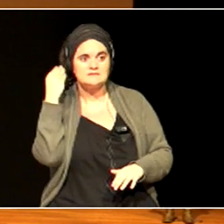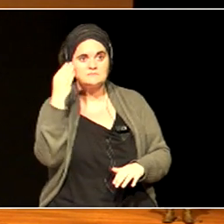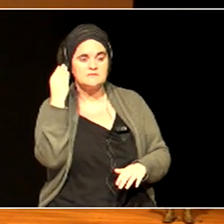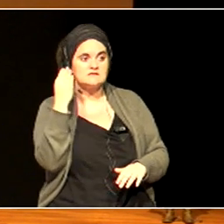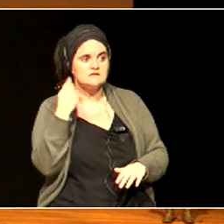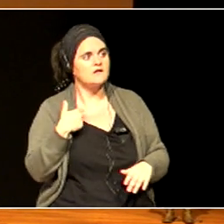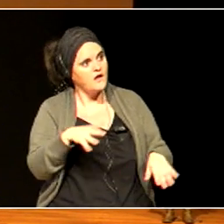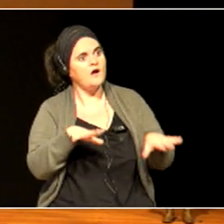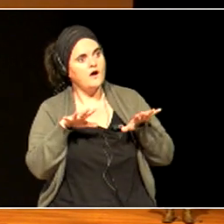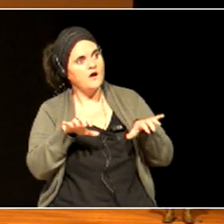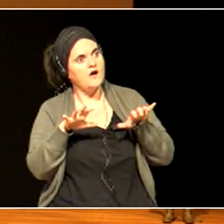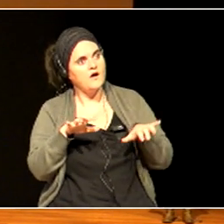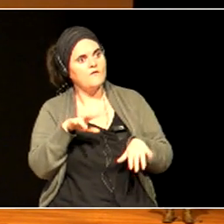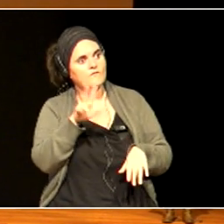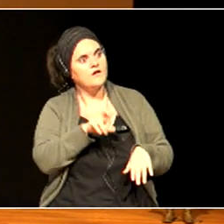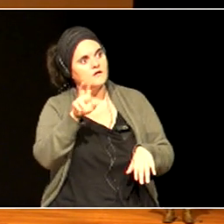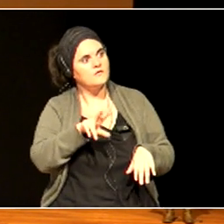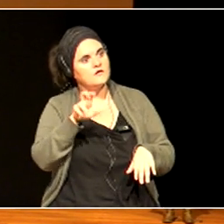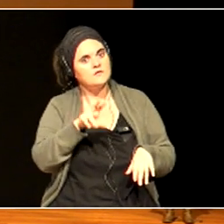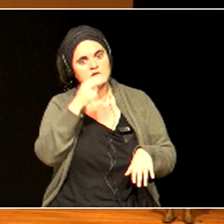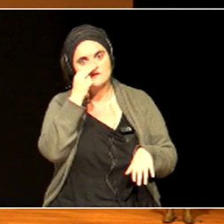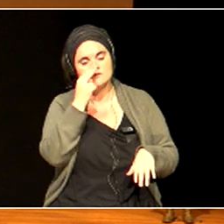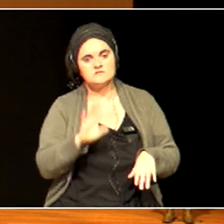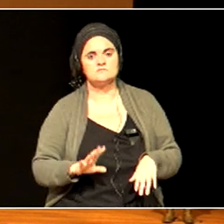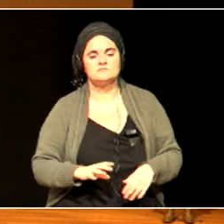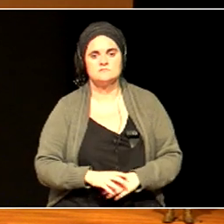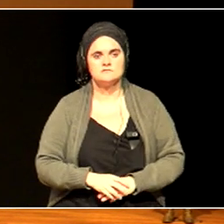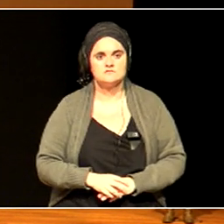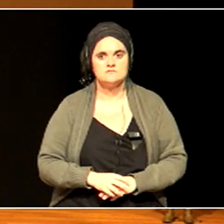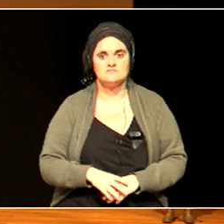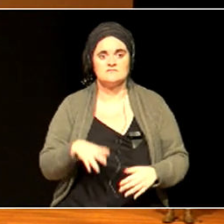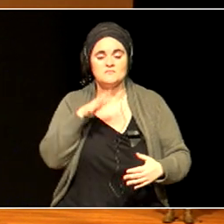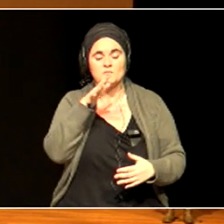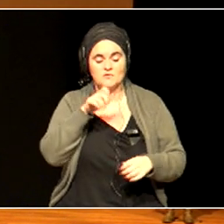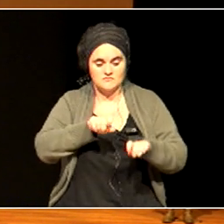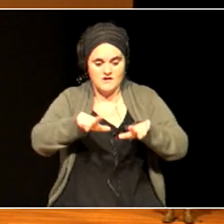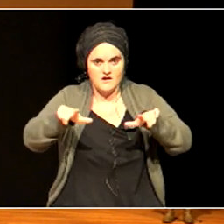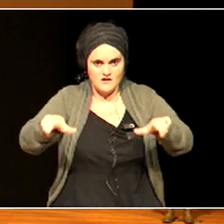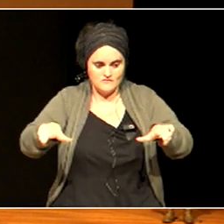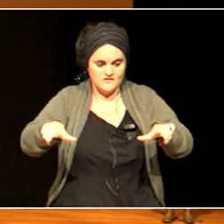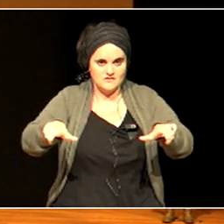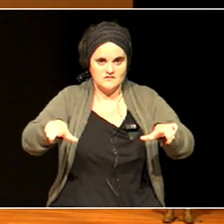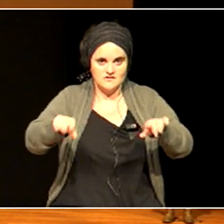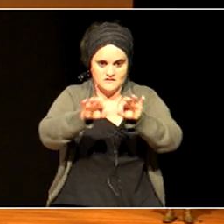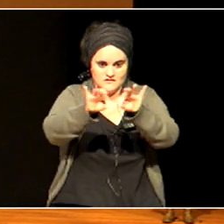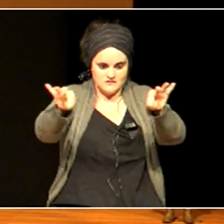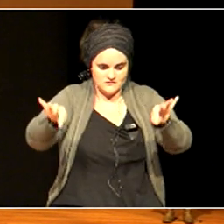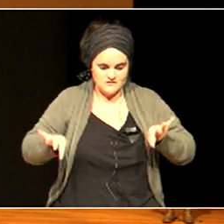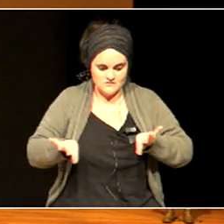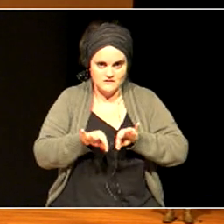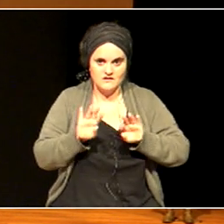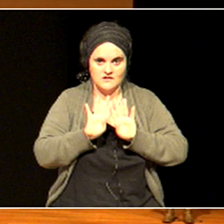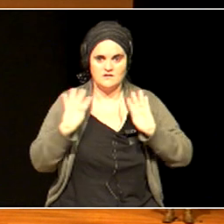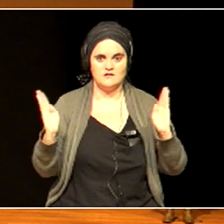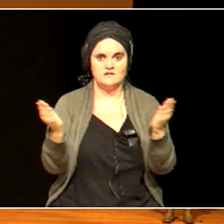classroom is not bounded by four walls. A classroom is